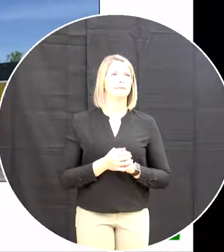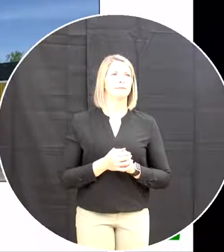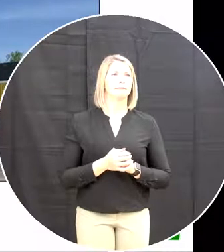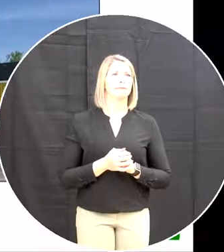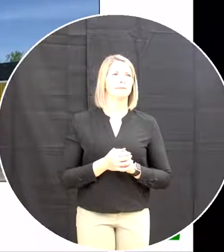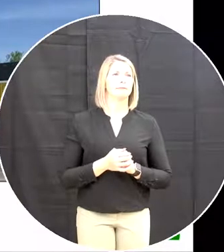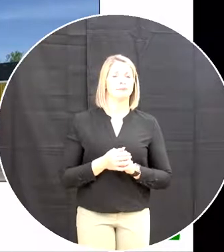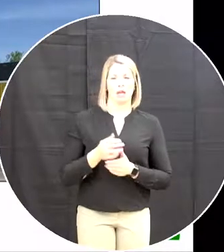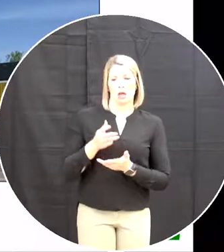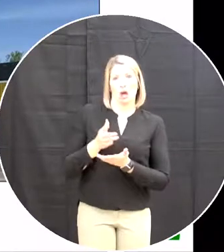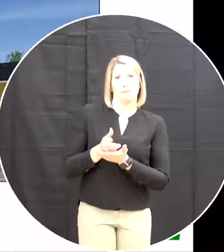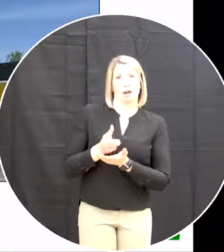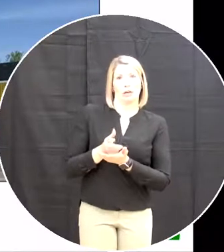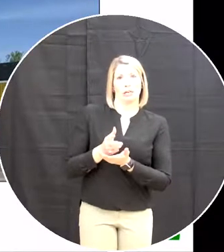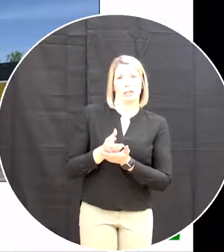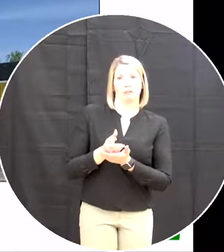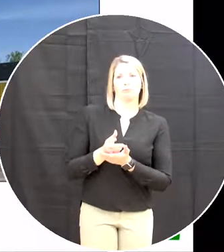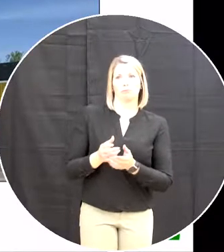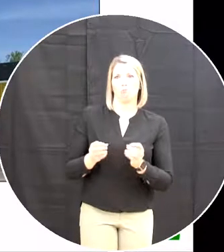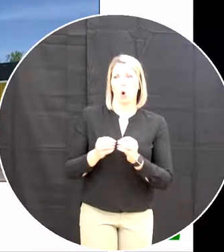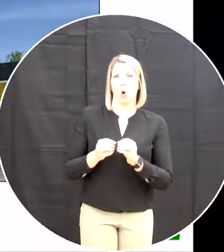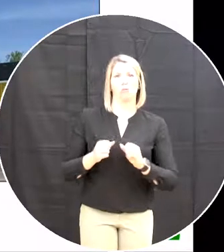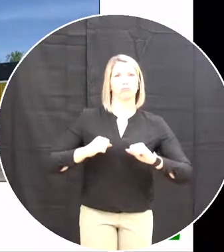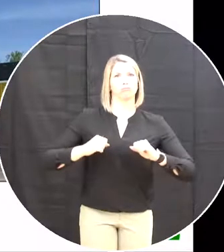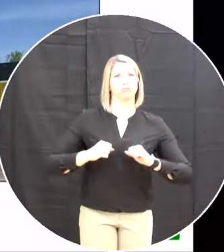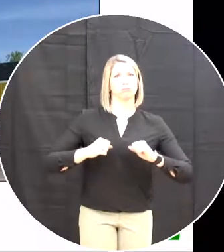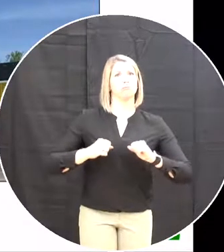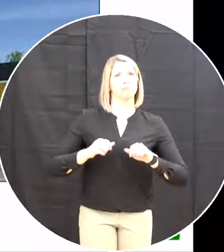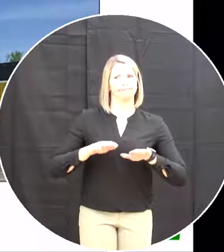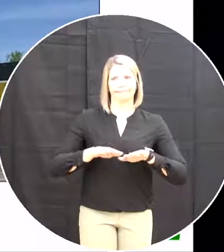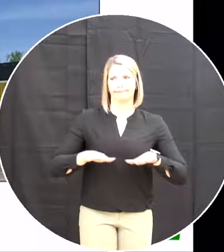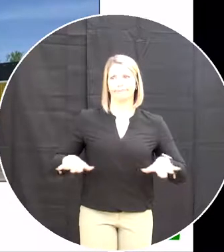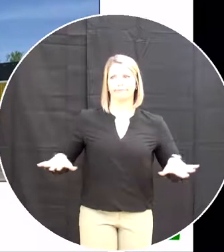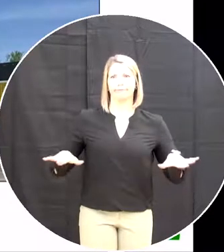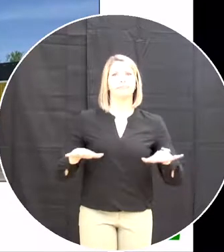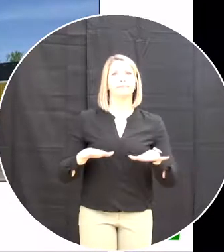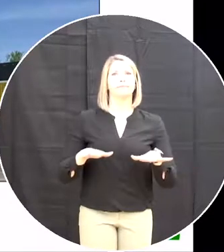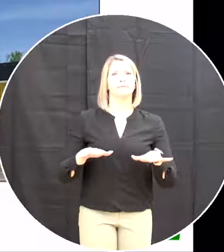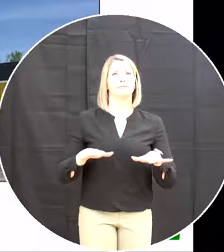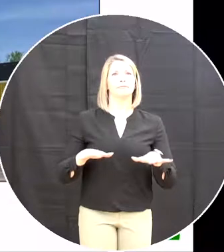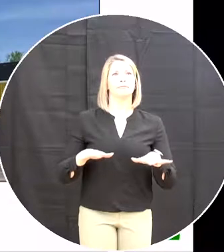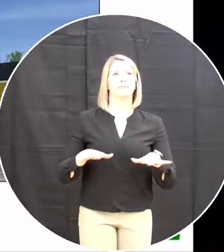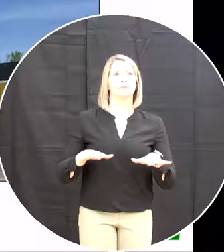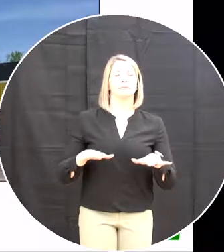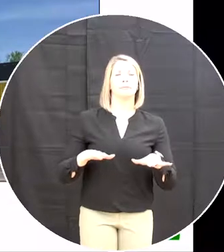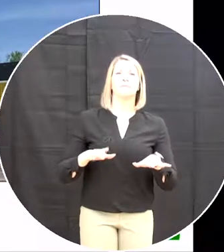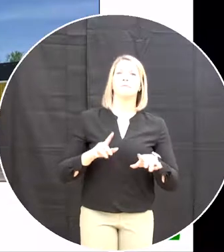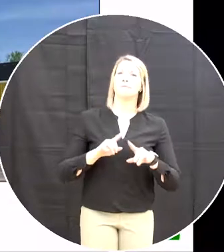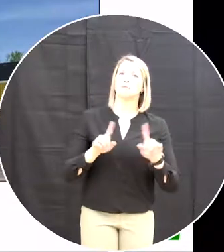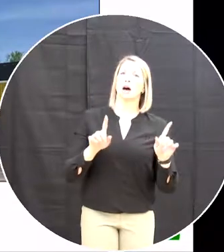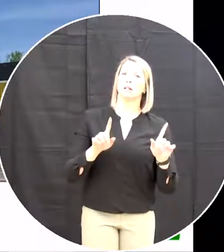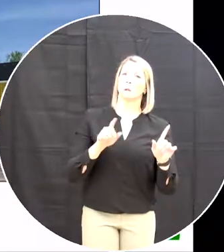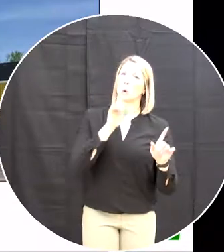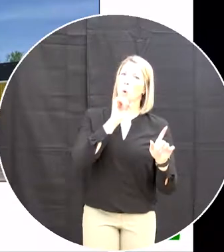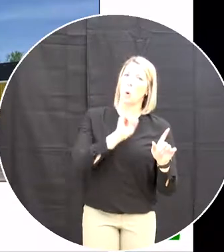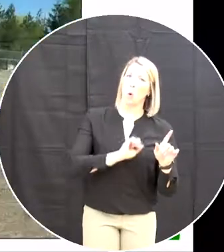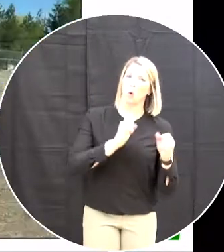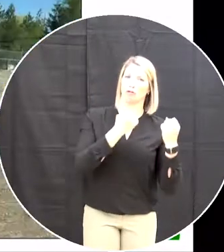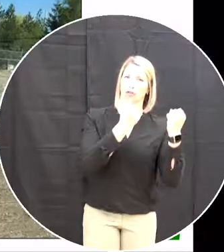Parking lot will be redeveloped And of course the former building Leicester Gymnasium Will be demolished